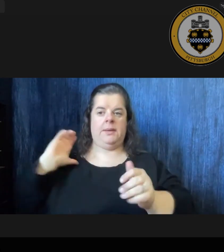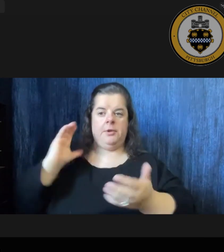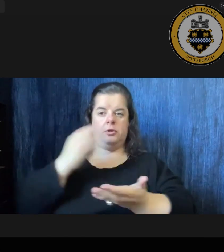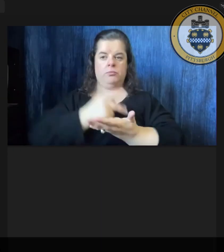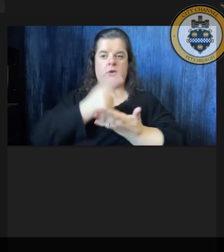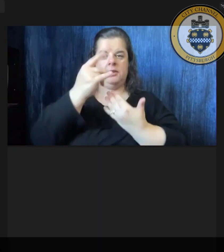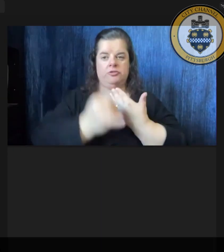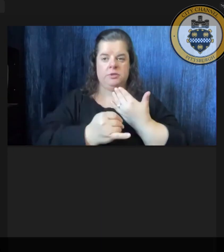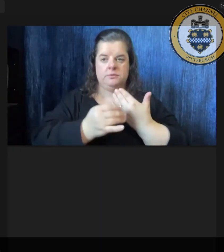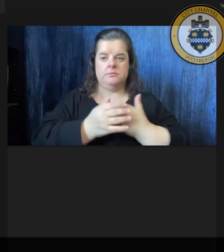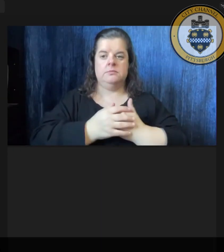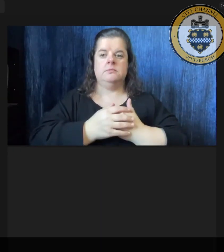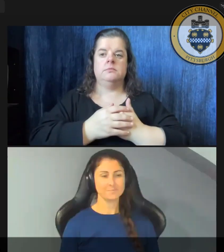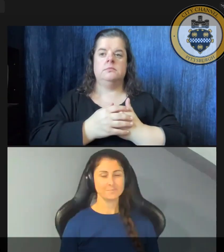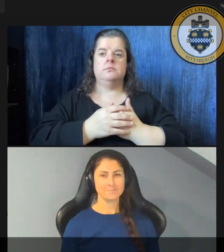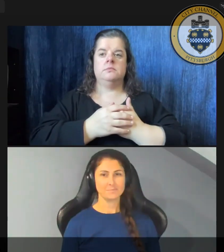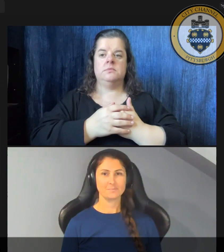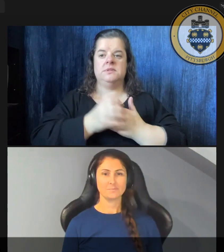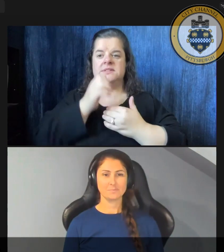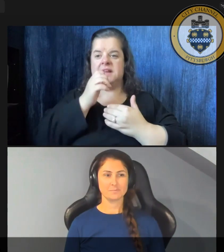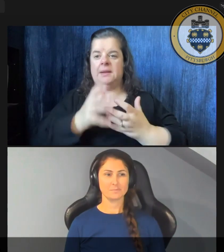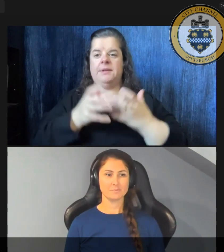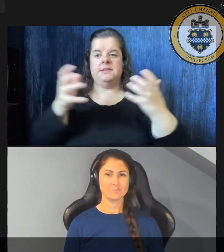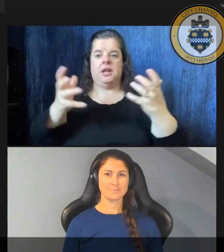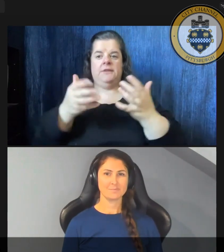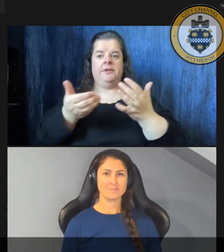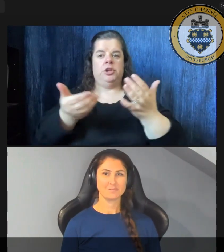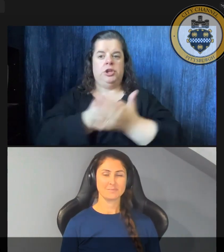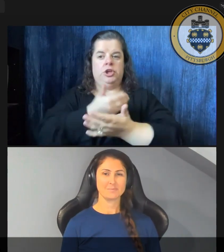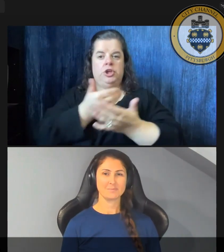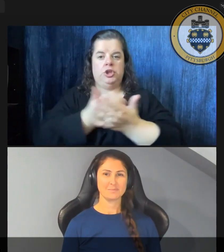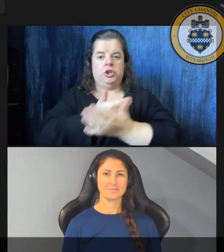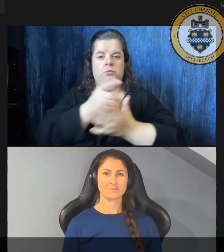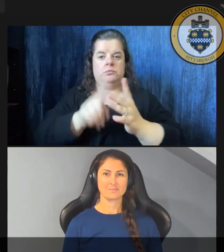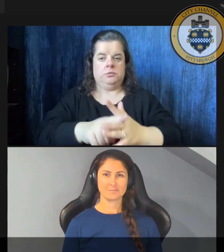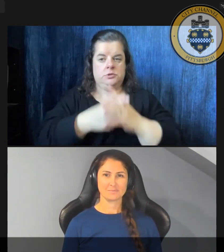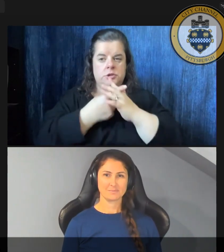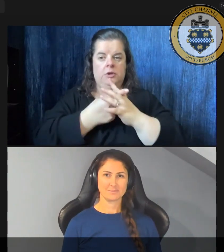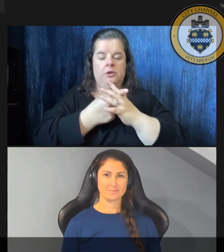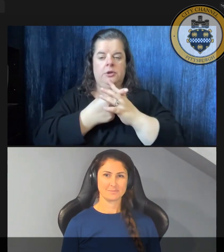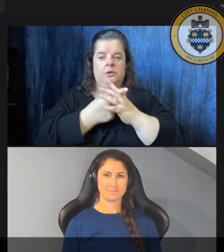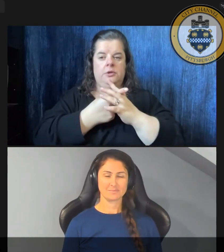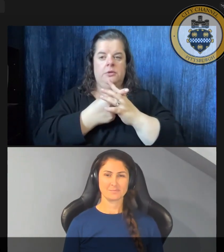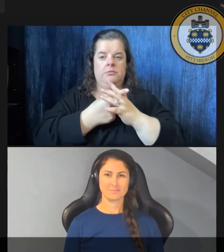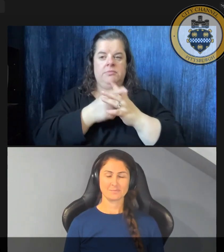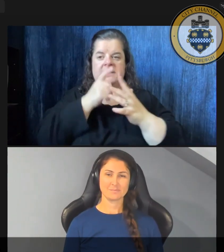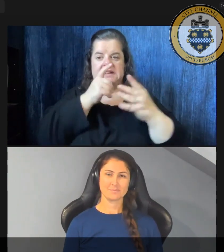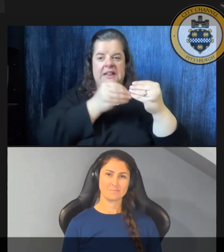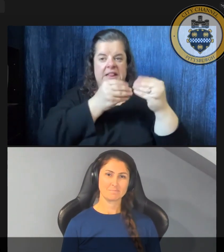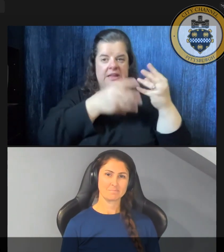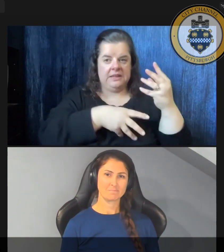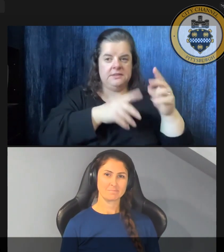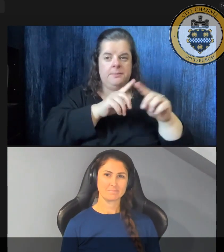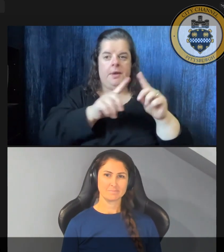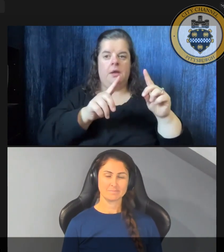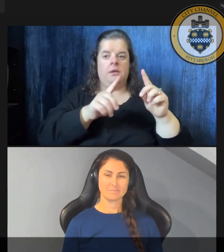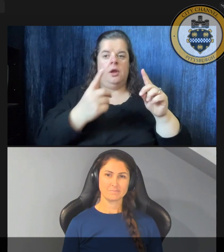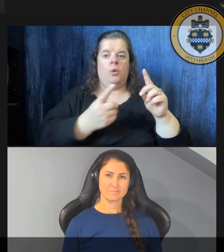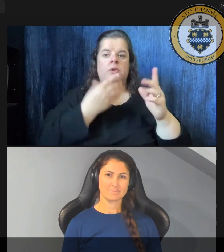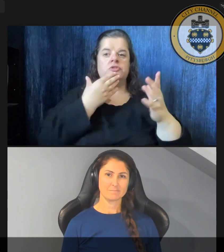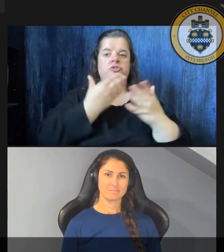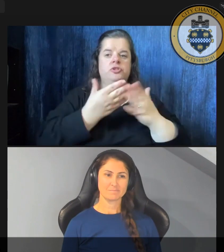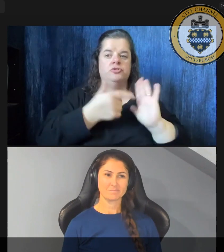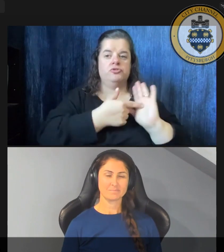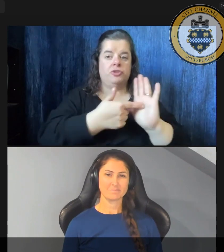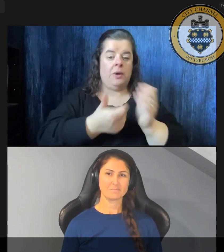uh there's not going to be too many new um initiatives in there i didn't list it but it's always good to point out how much